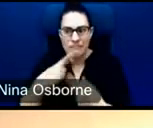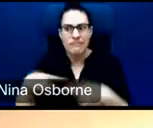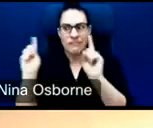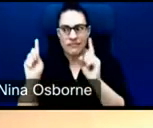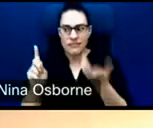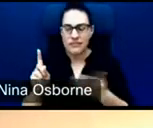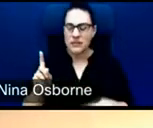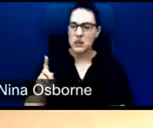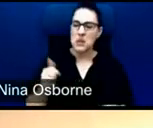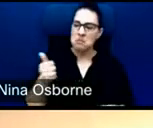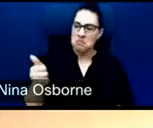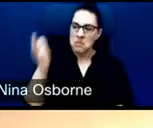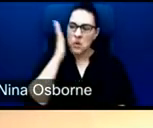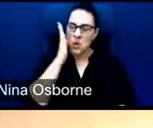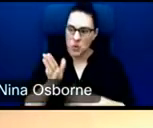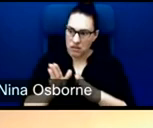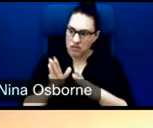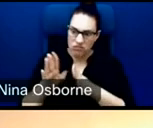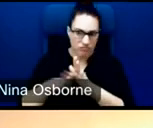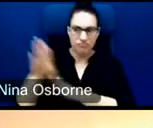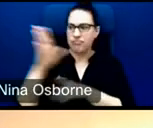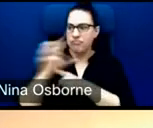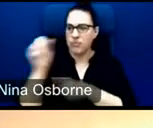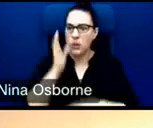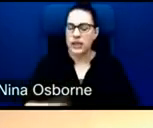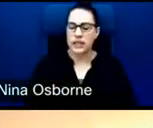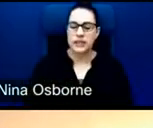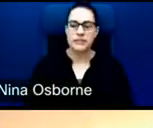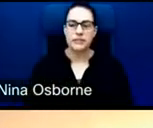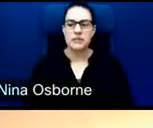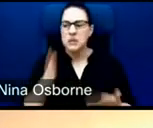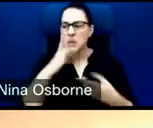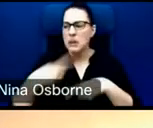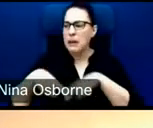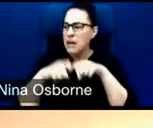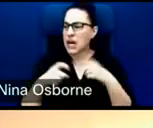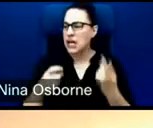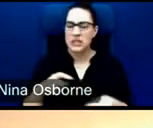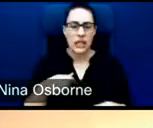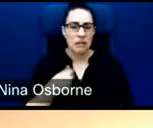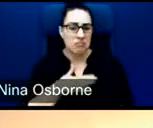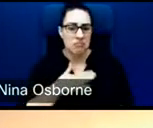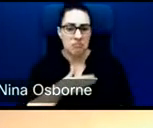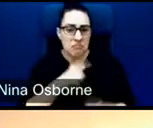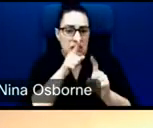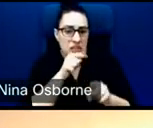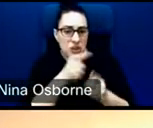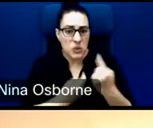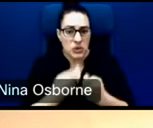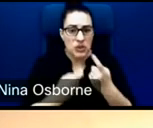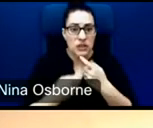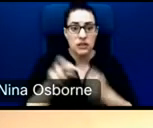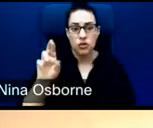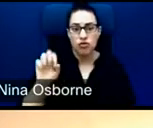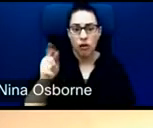So I'll pause there. think happy to take any further questions. And I know, Roxanne, we can share some additional materials on impact to date, the project, the